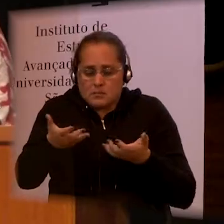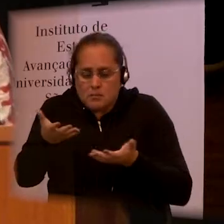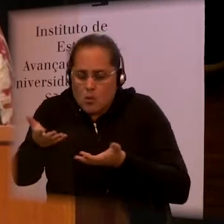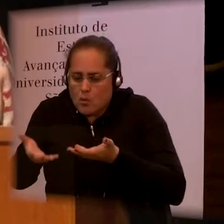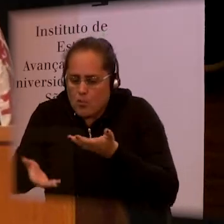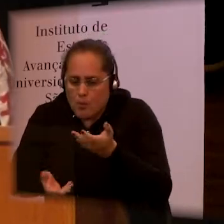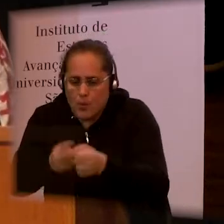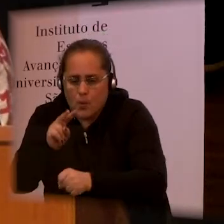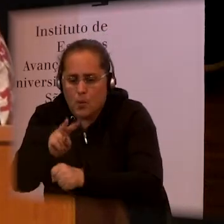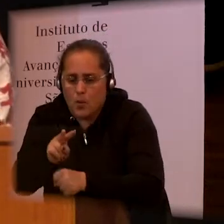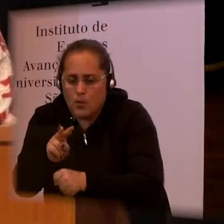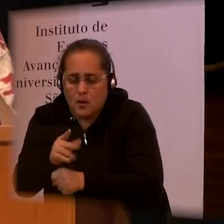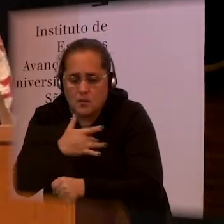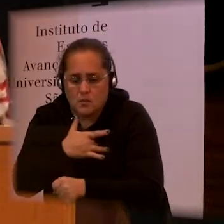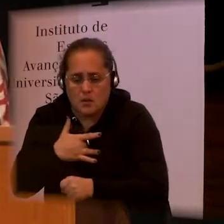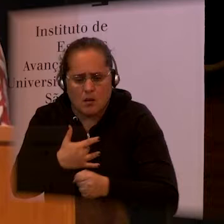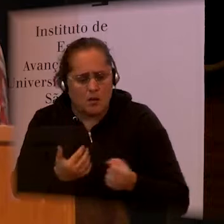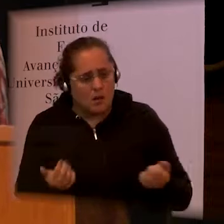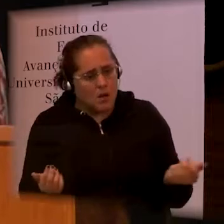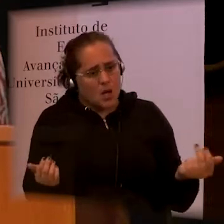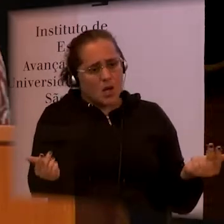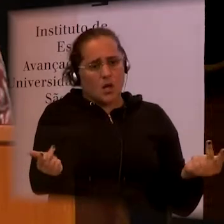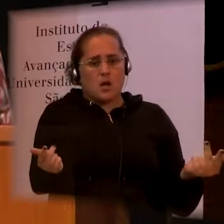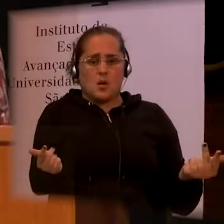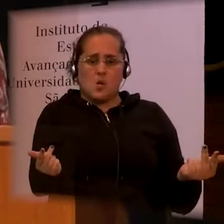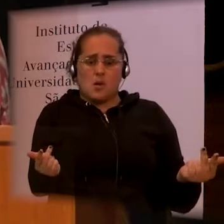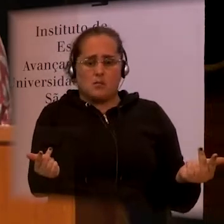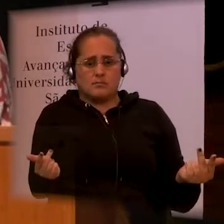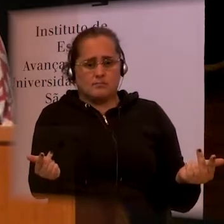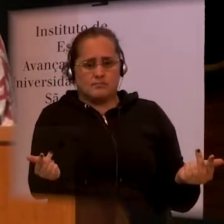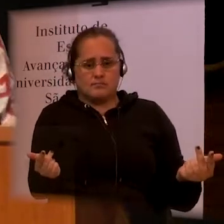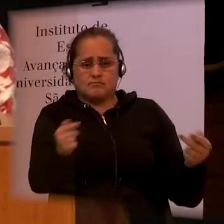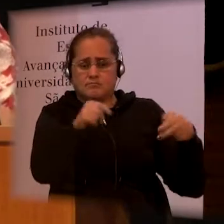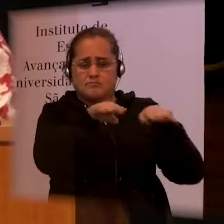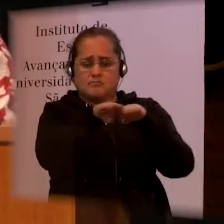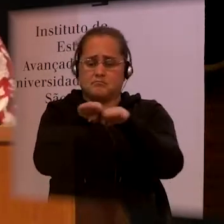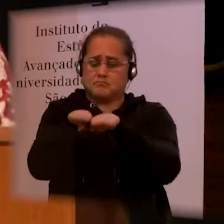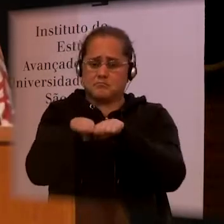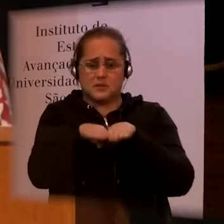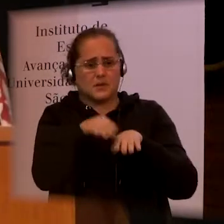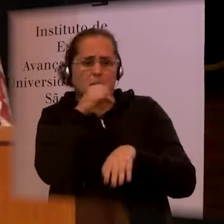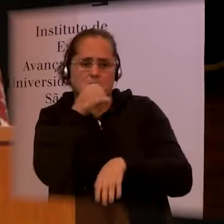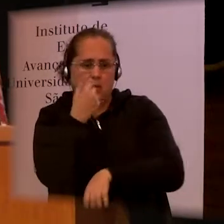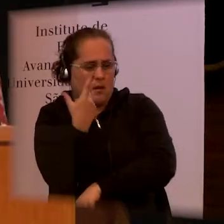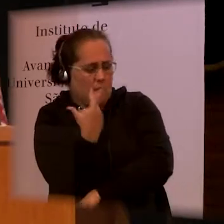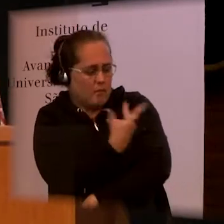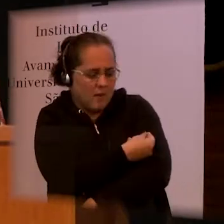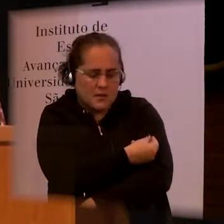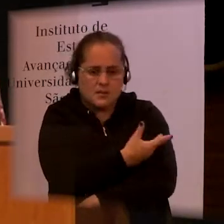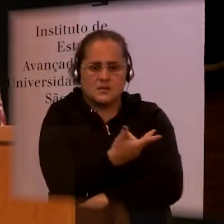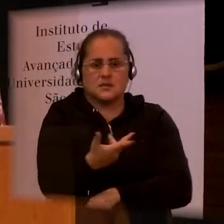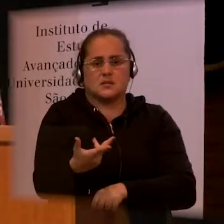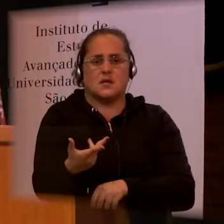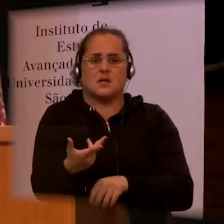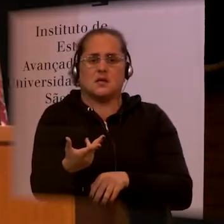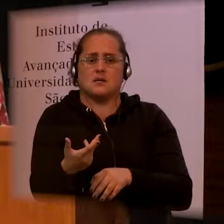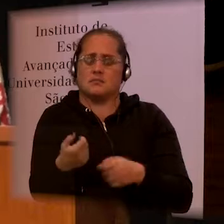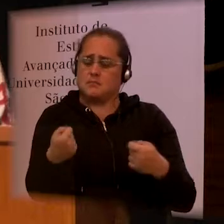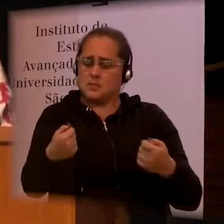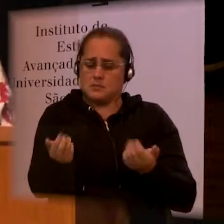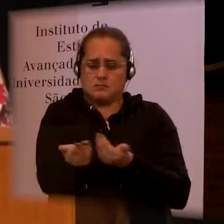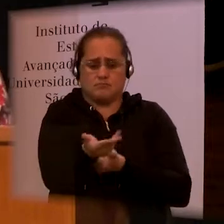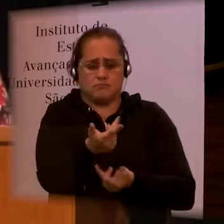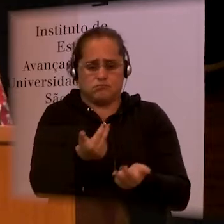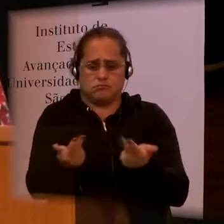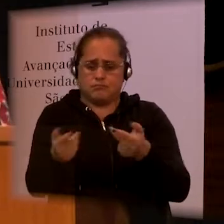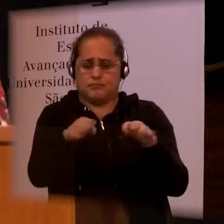Whether it's contraception or vaccination or flu treatment. And they may find it very difficult to access those services